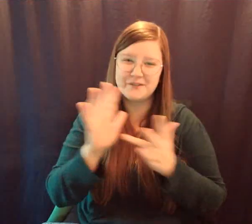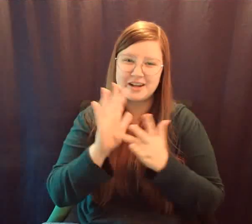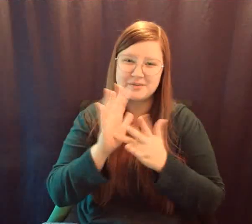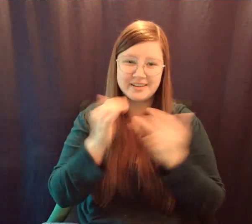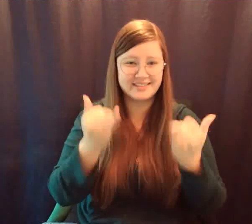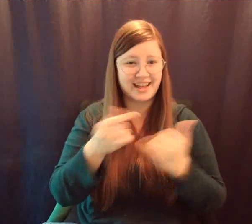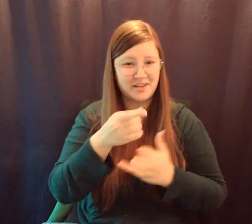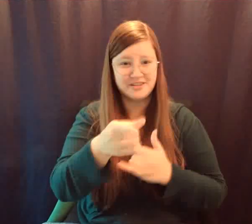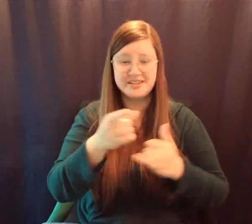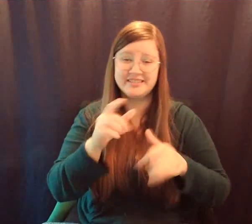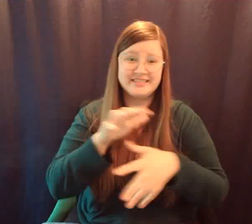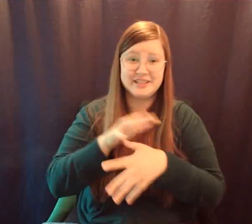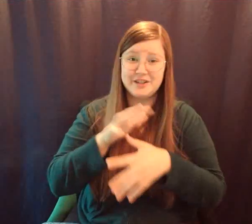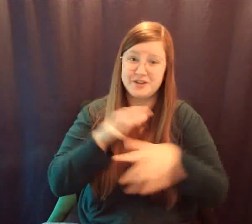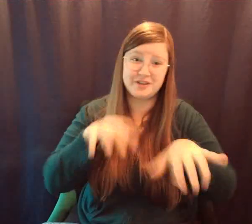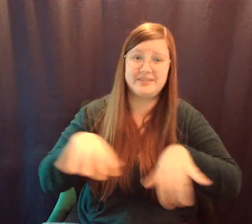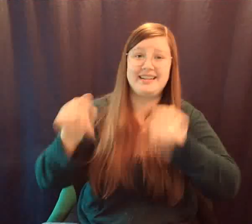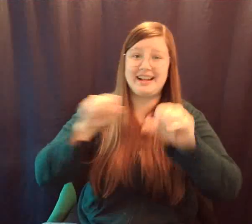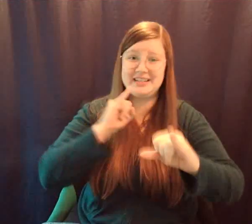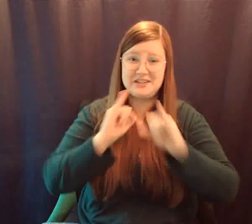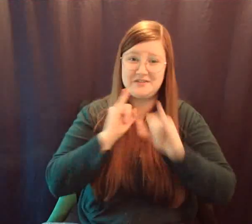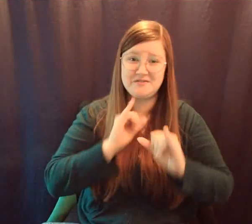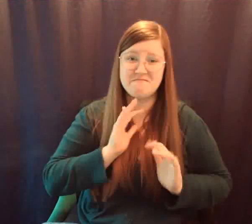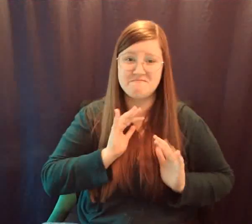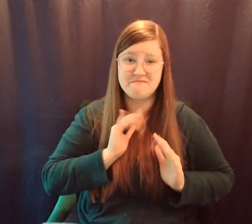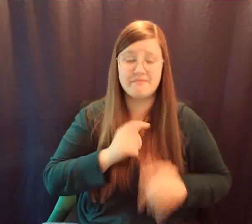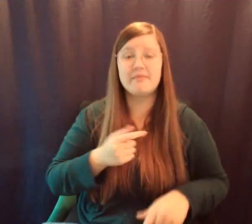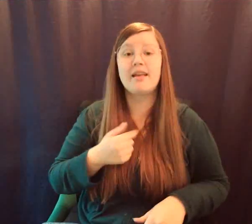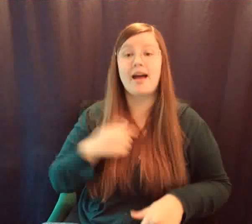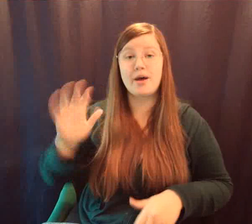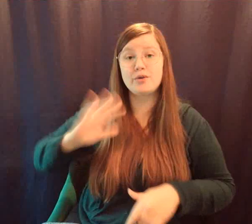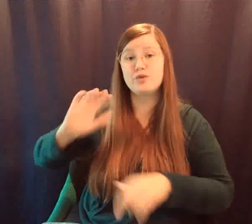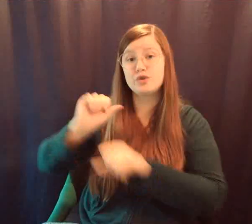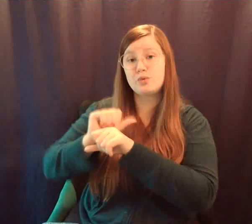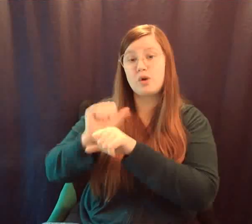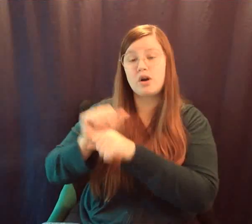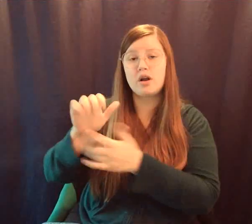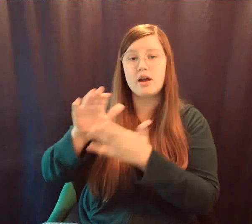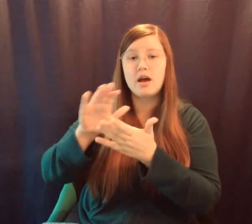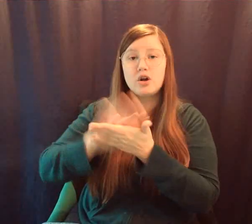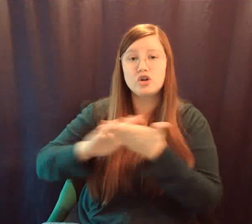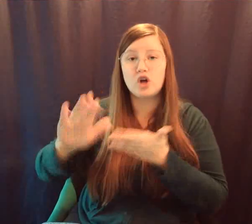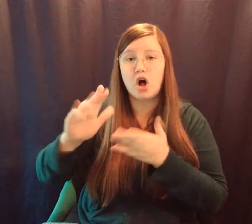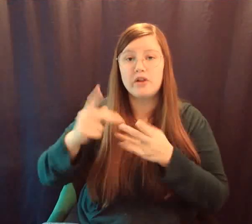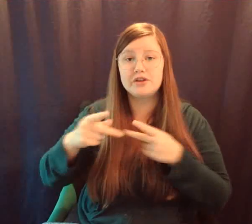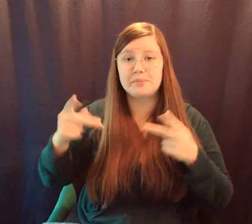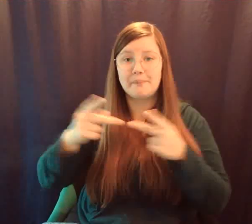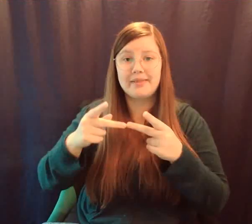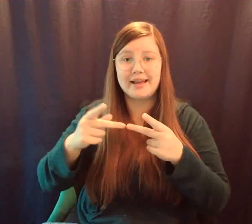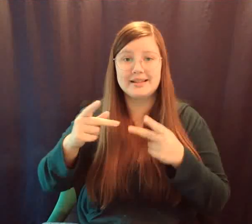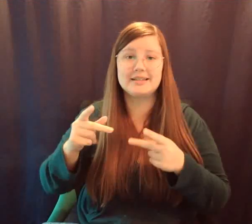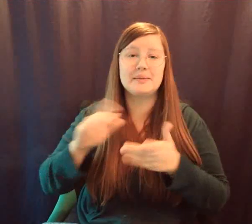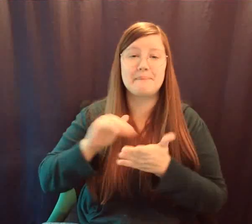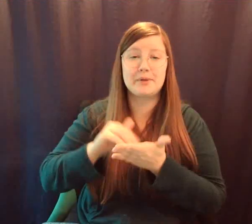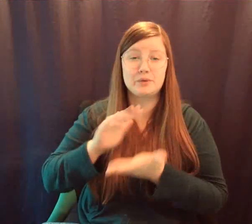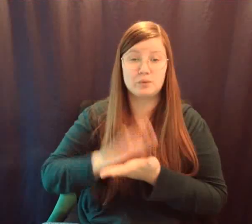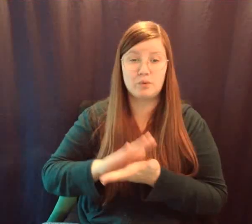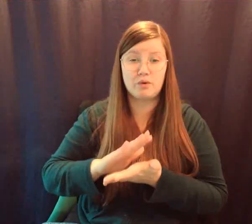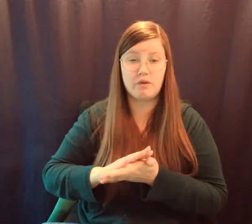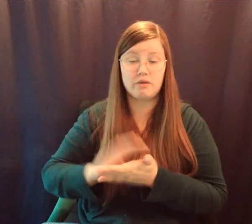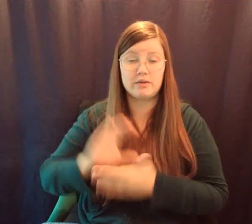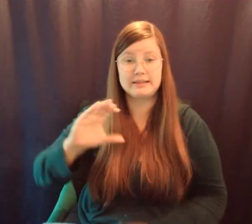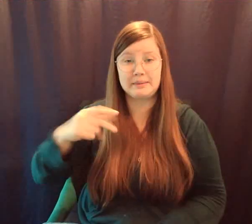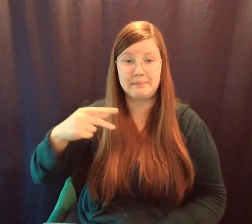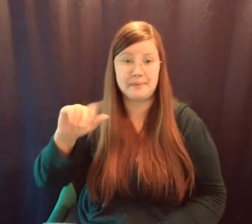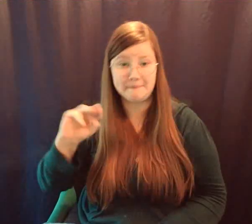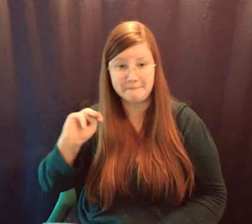interview. I came from College Place Middle where I just got to know the kids for two years, but then I didn't know how they finished,